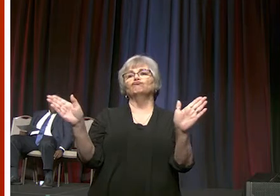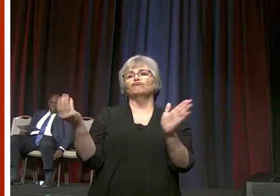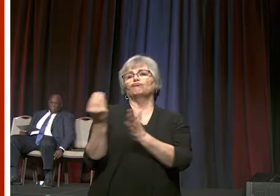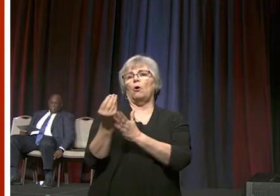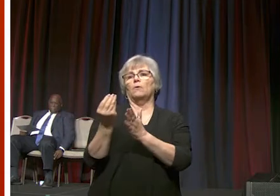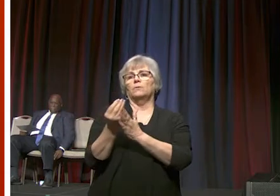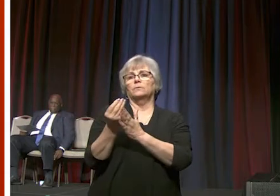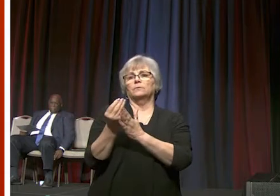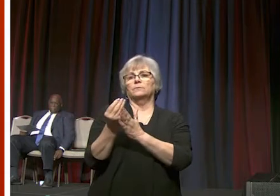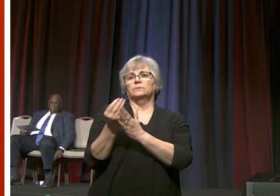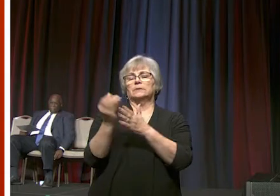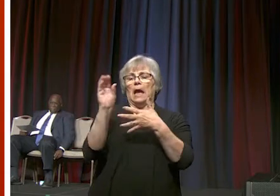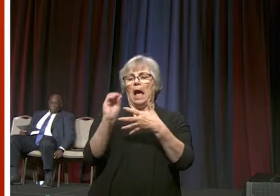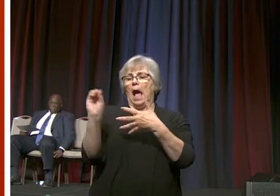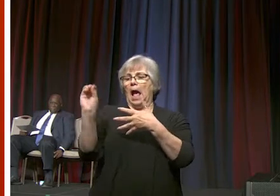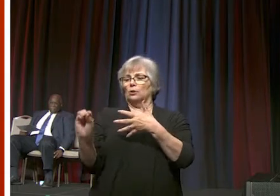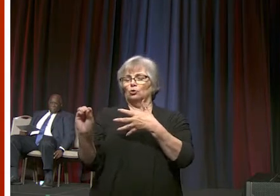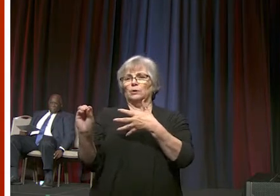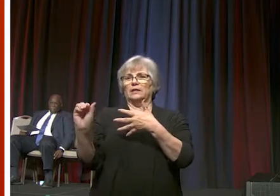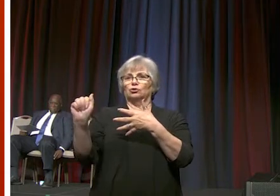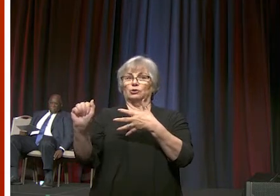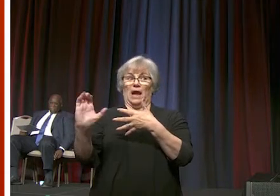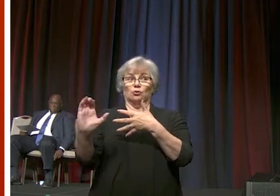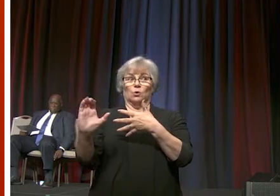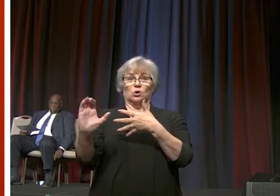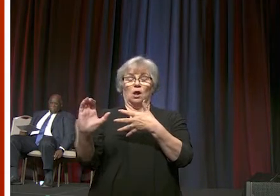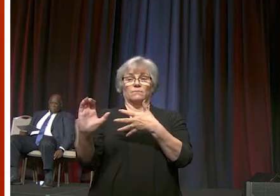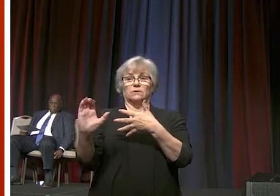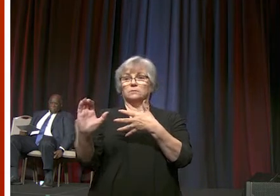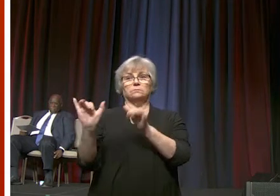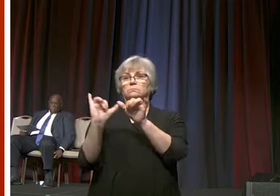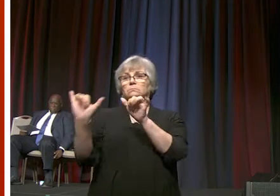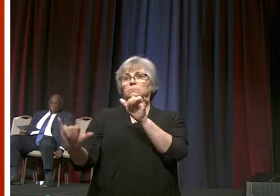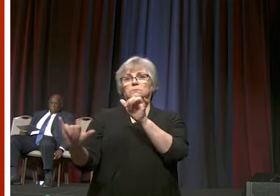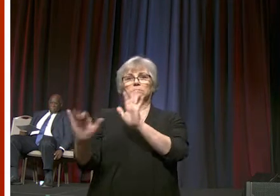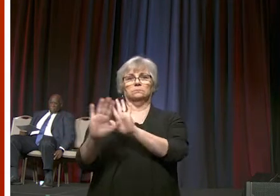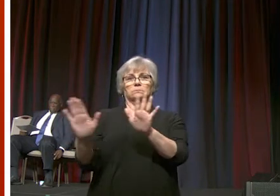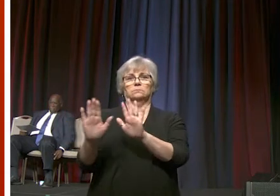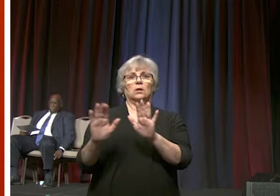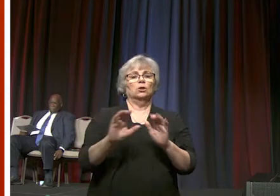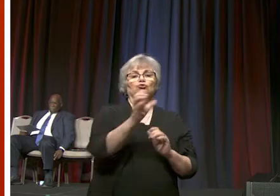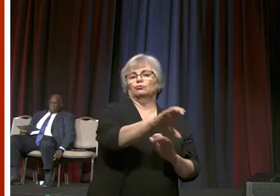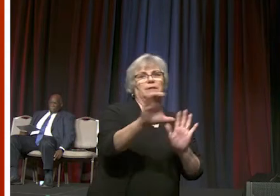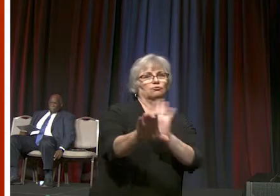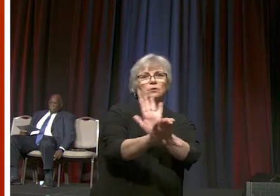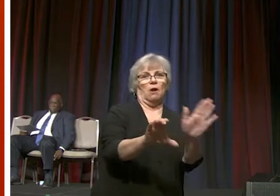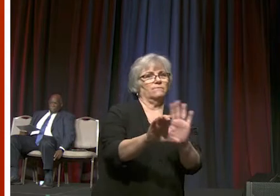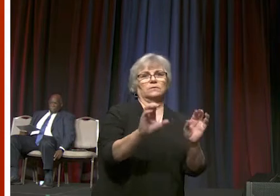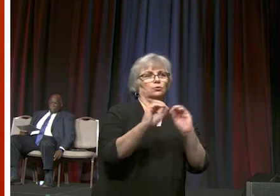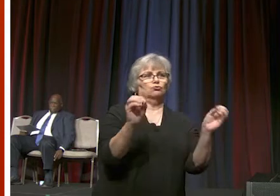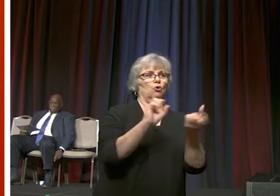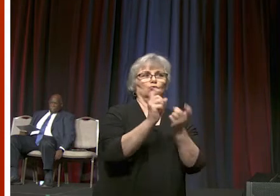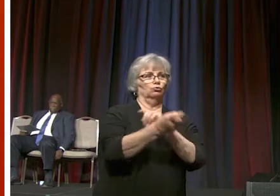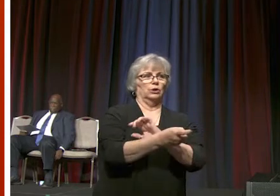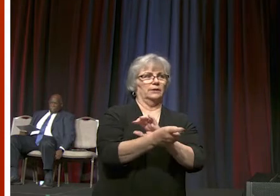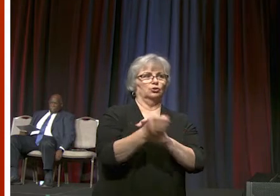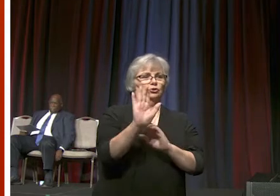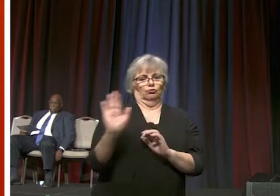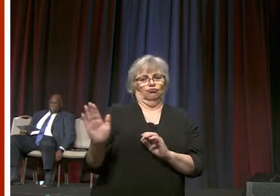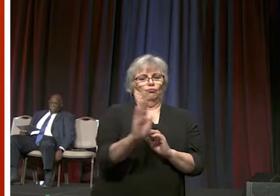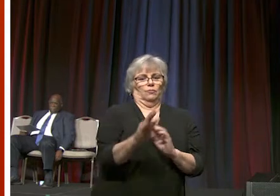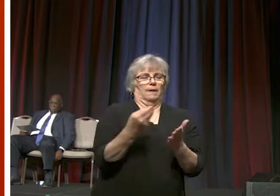allocation to the annual conference there's no changes to central conference areas funding